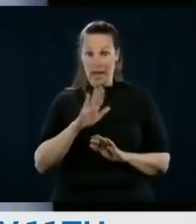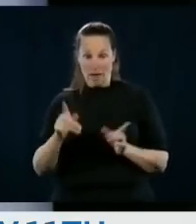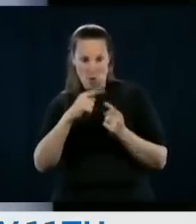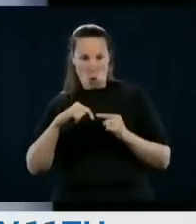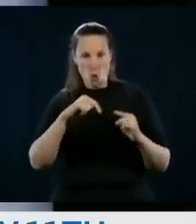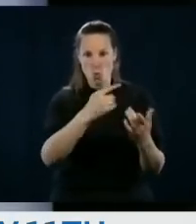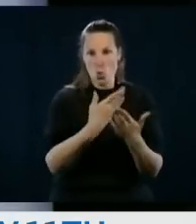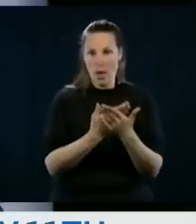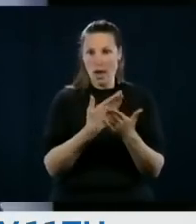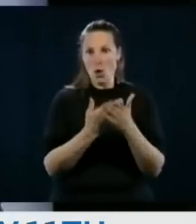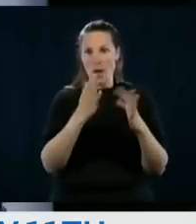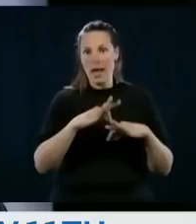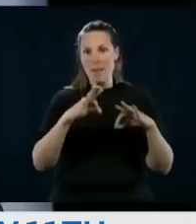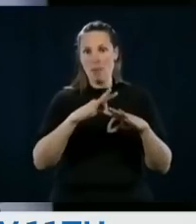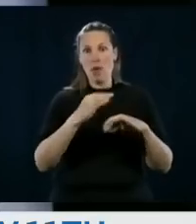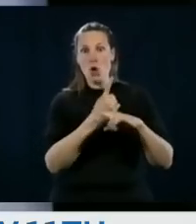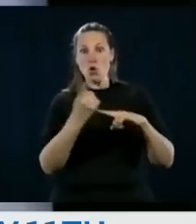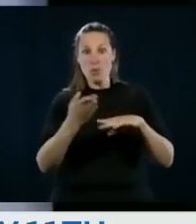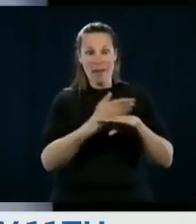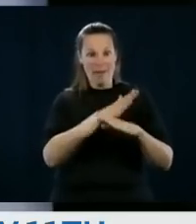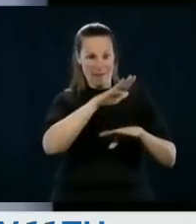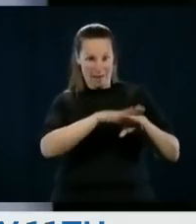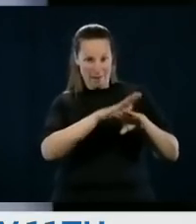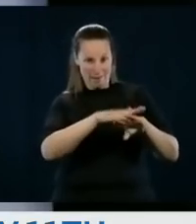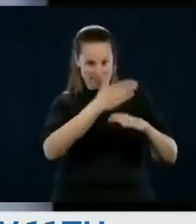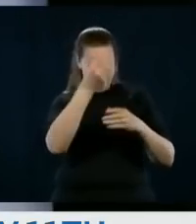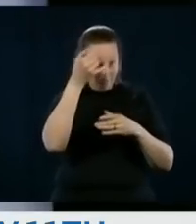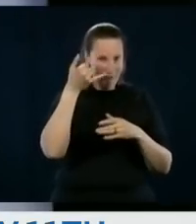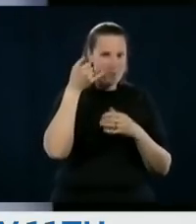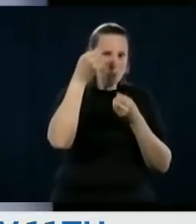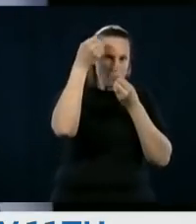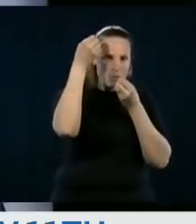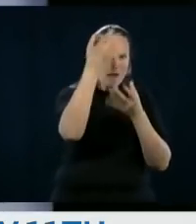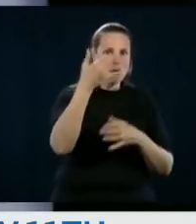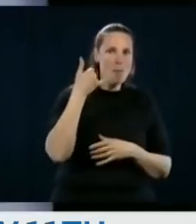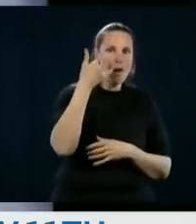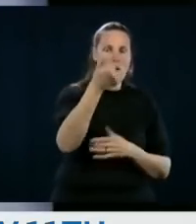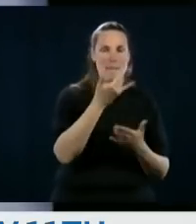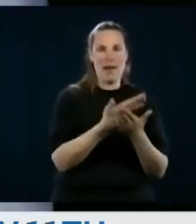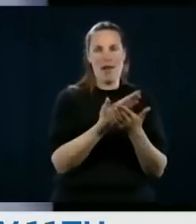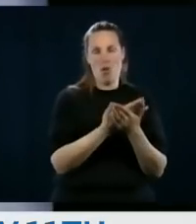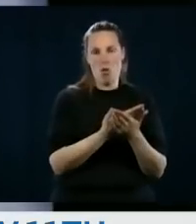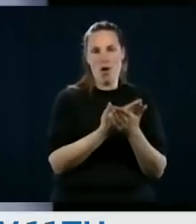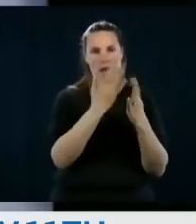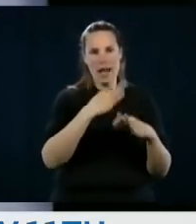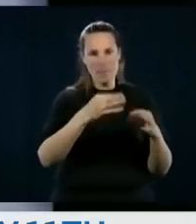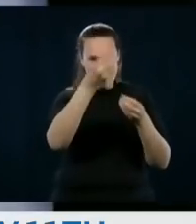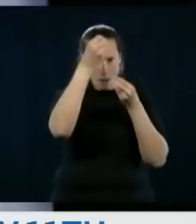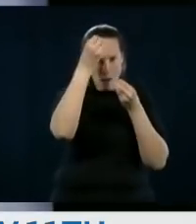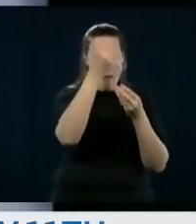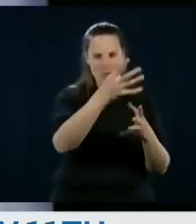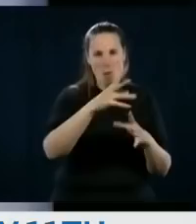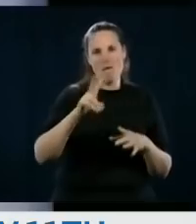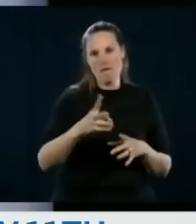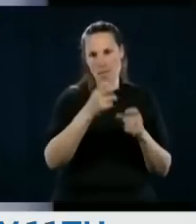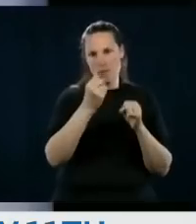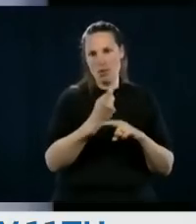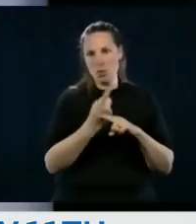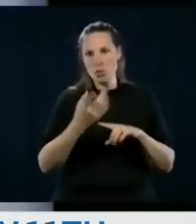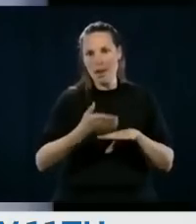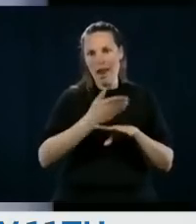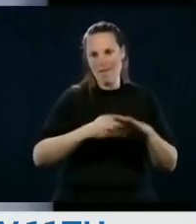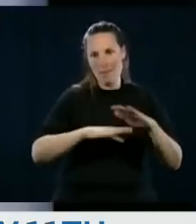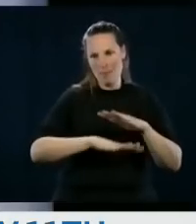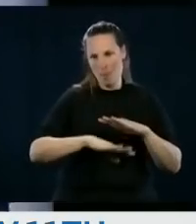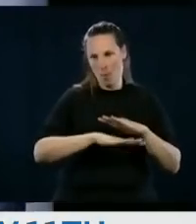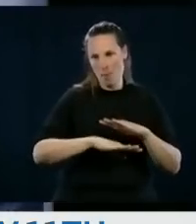ahead of time before sending their child to the school, whether it be preschool or primary school. Very important